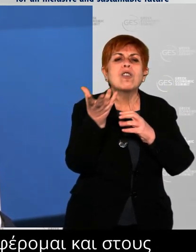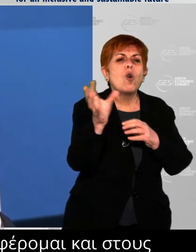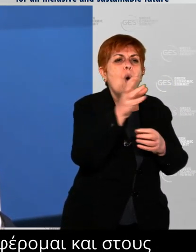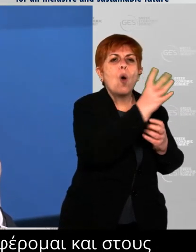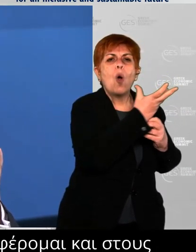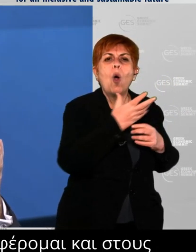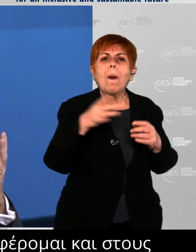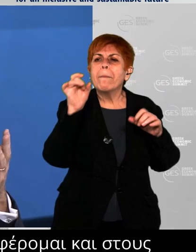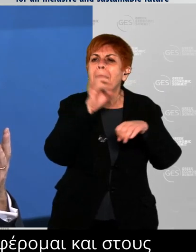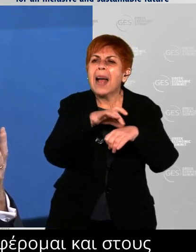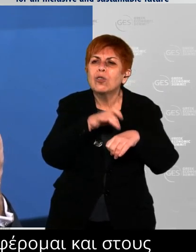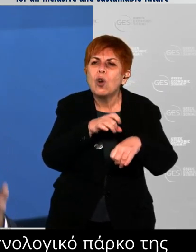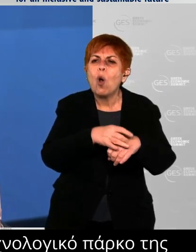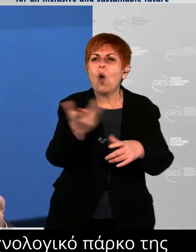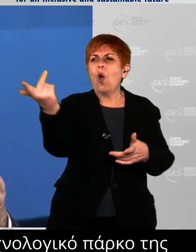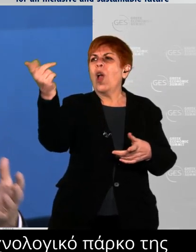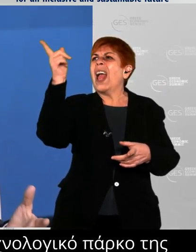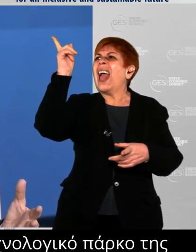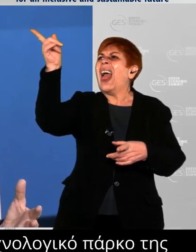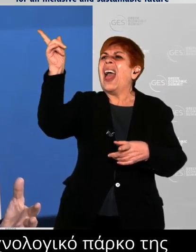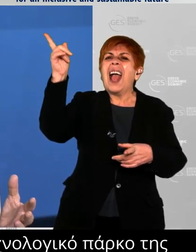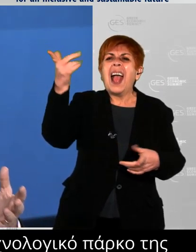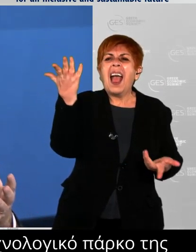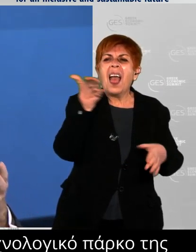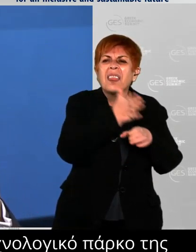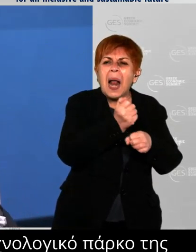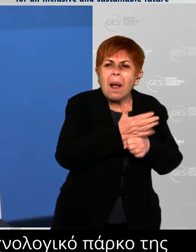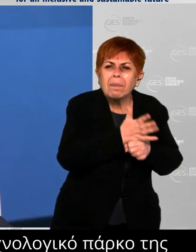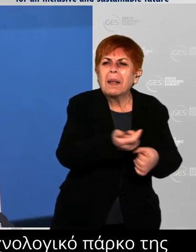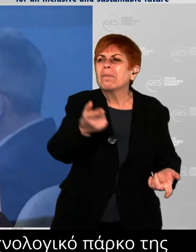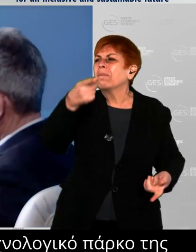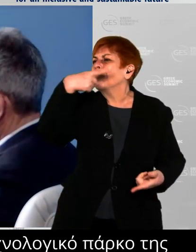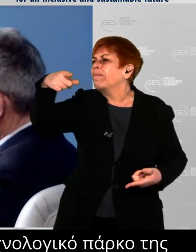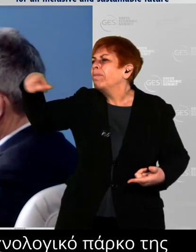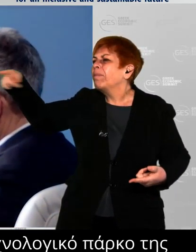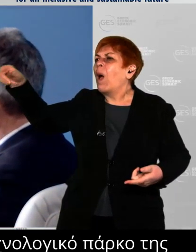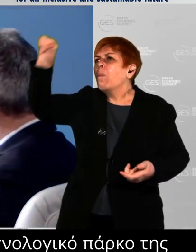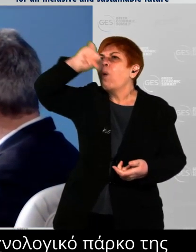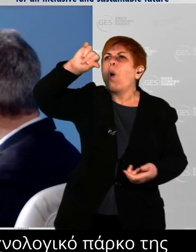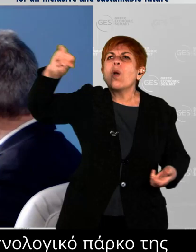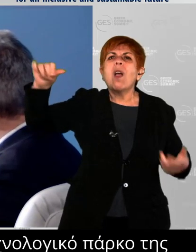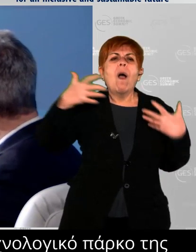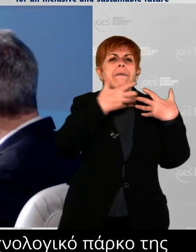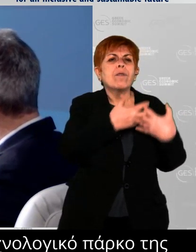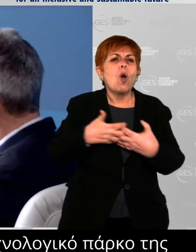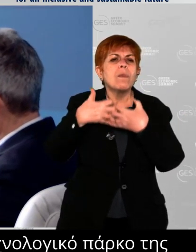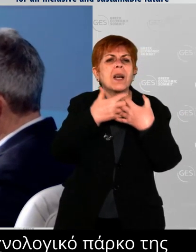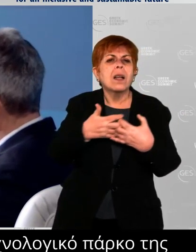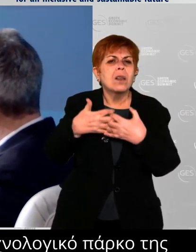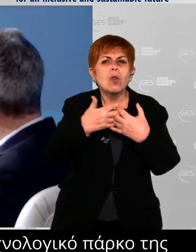Drama, manufacturing also in the United States and producing products for the global